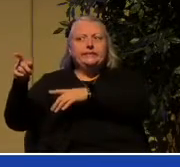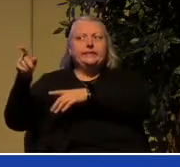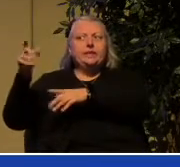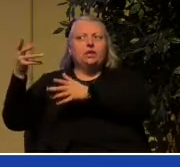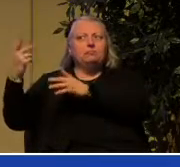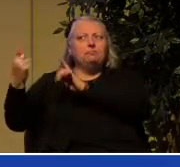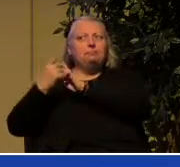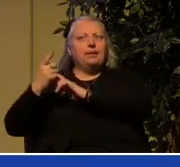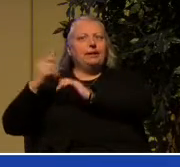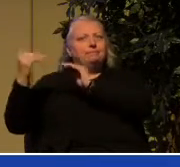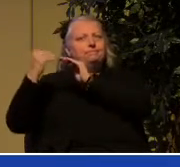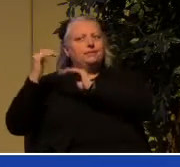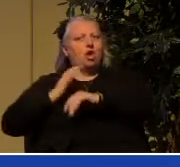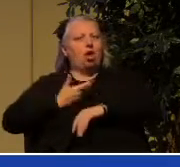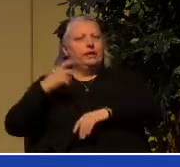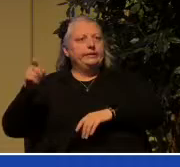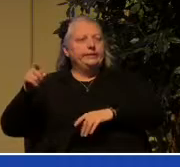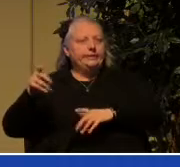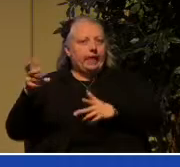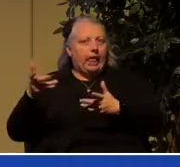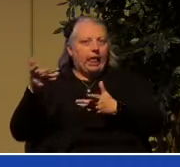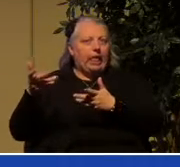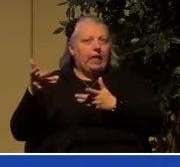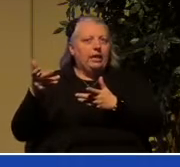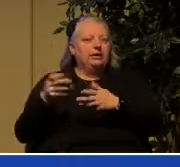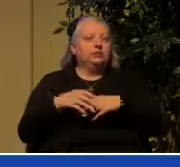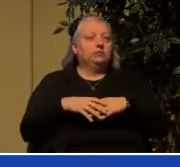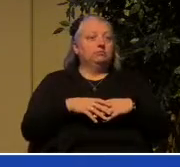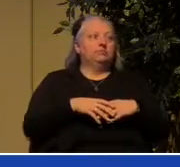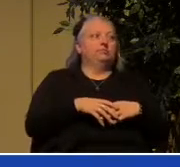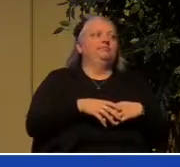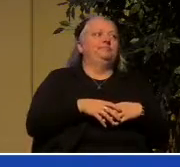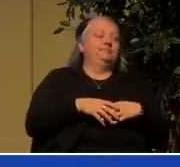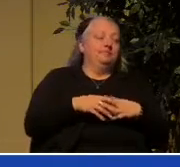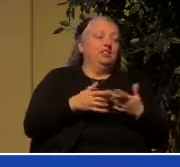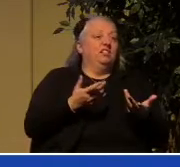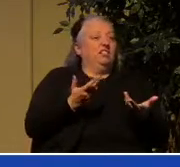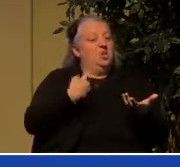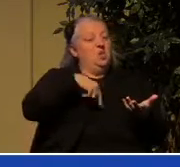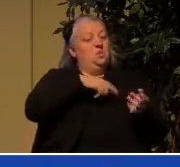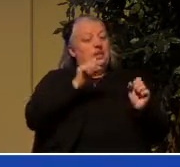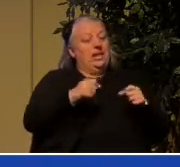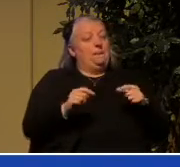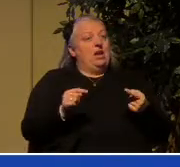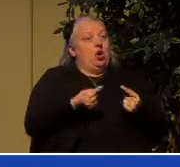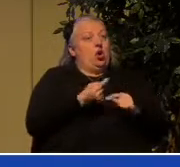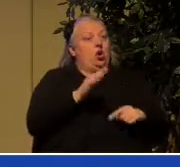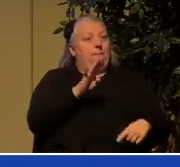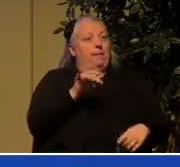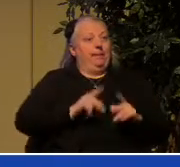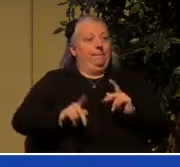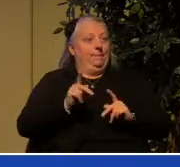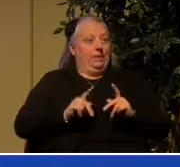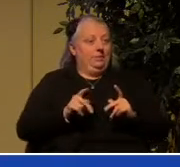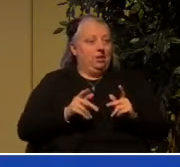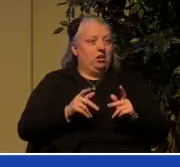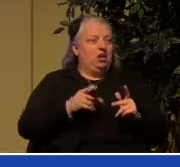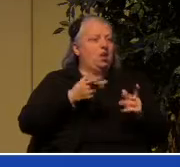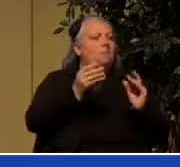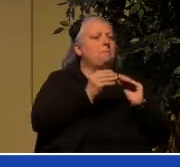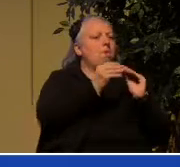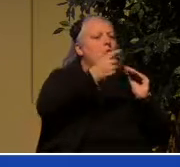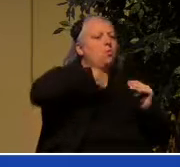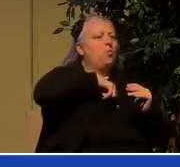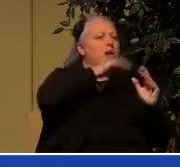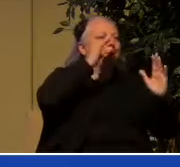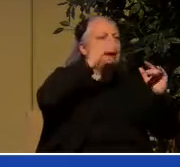needs. Isn't that also true? The more we open up our hearts, the more that we expect from parents, from friends, from